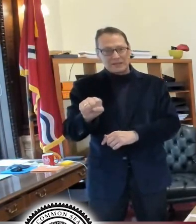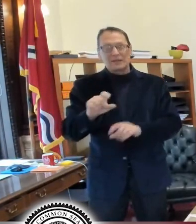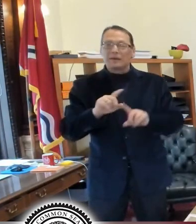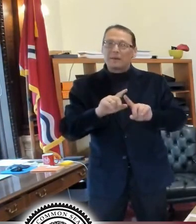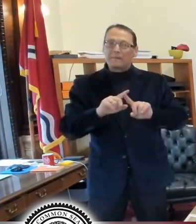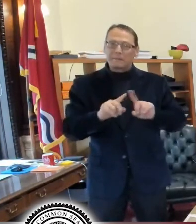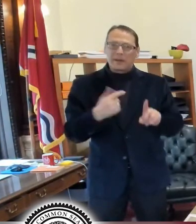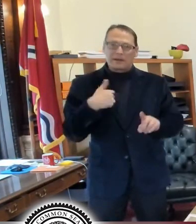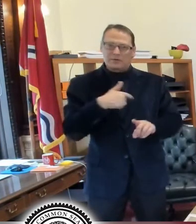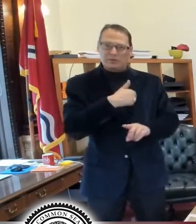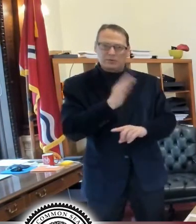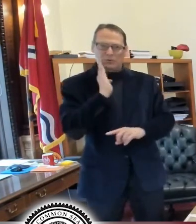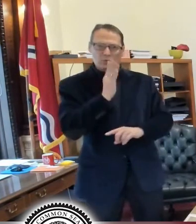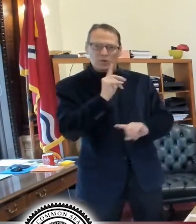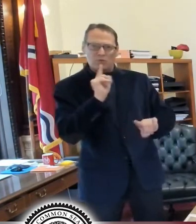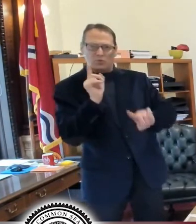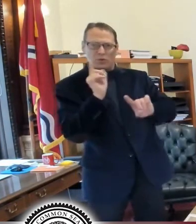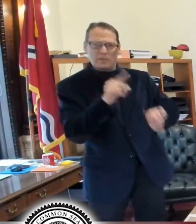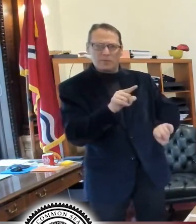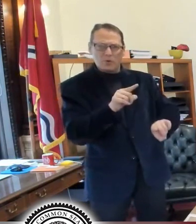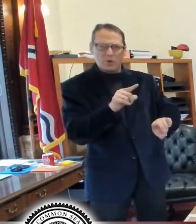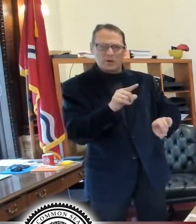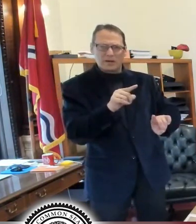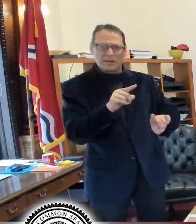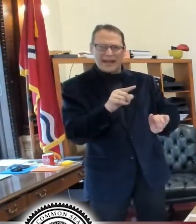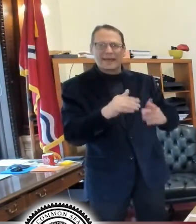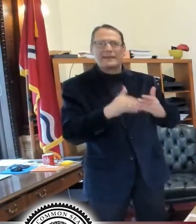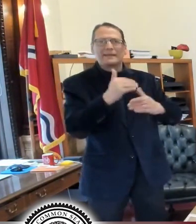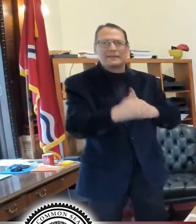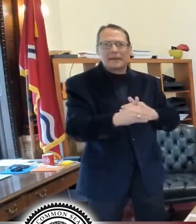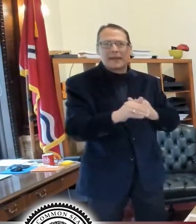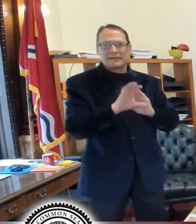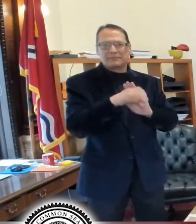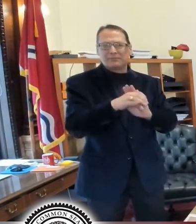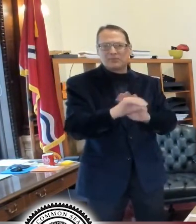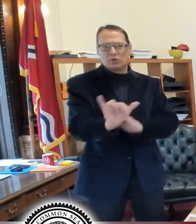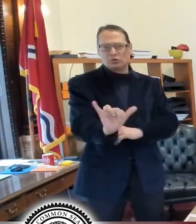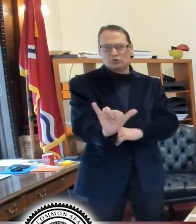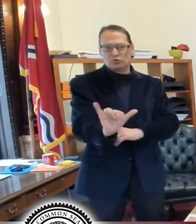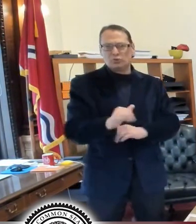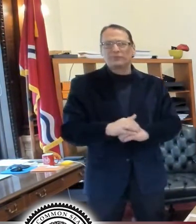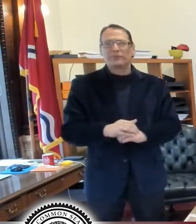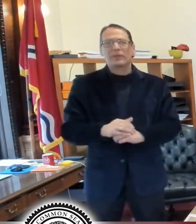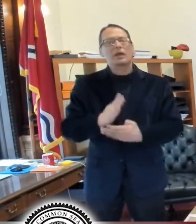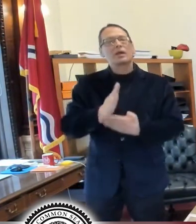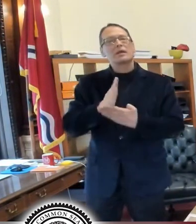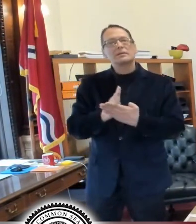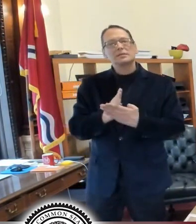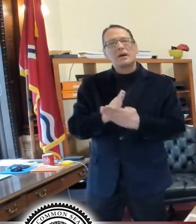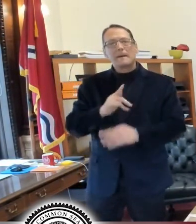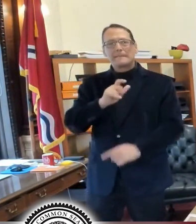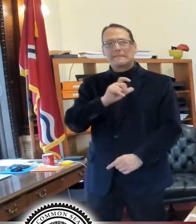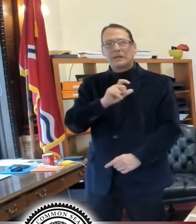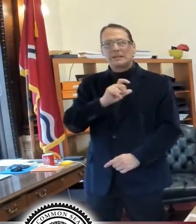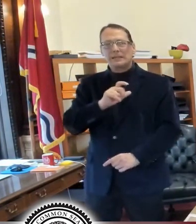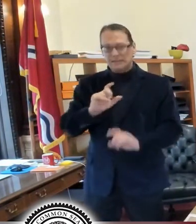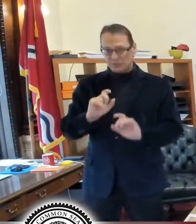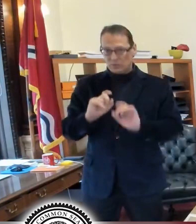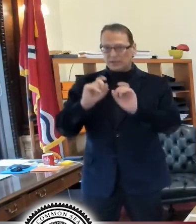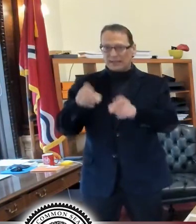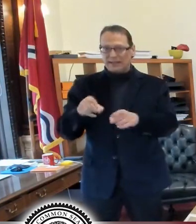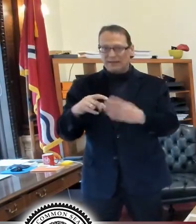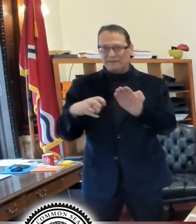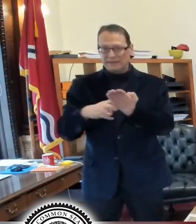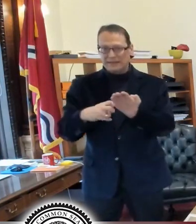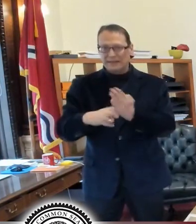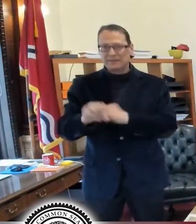we'll report on that next, next time as well. There are police who give, we do give tickets out, but you're